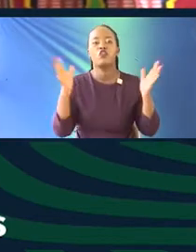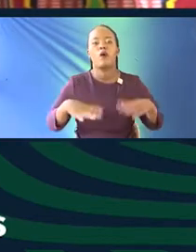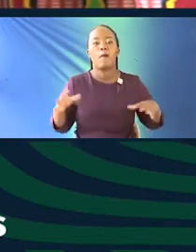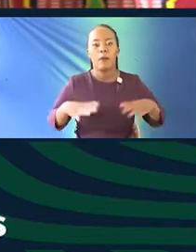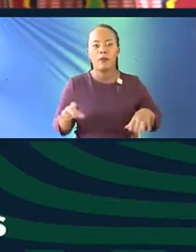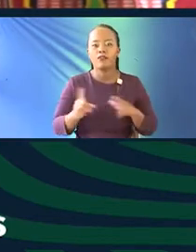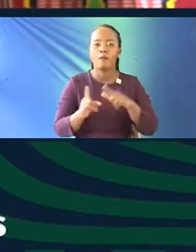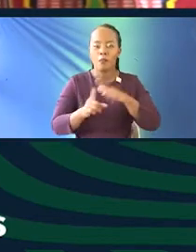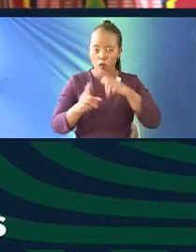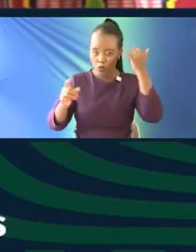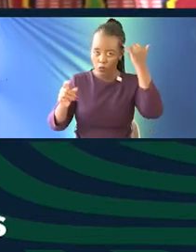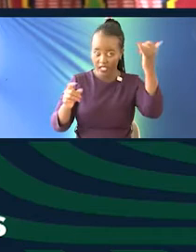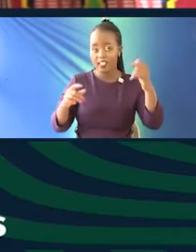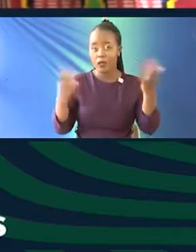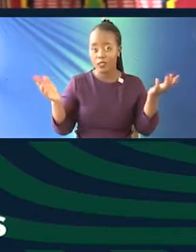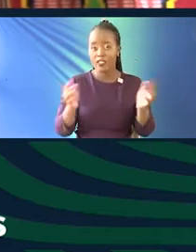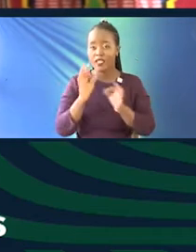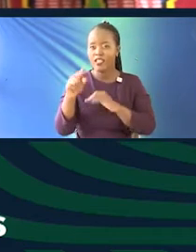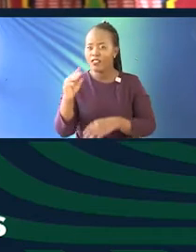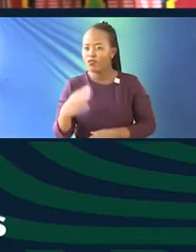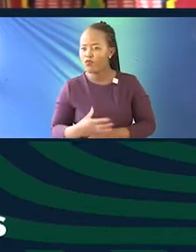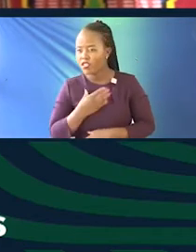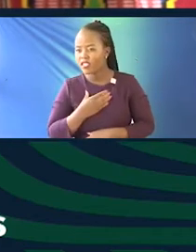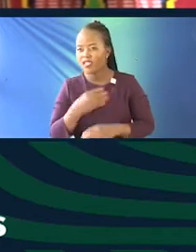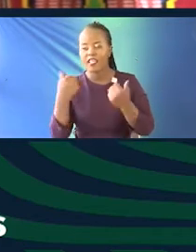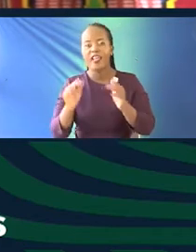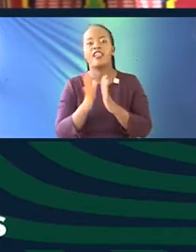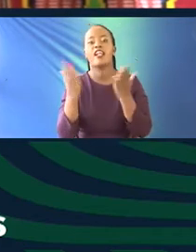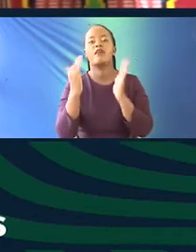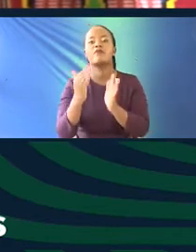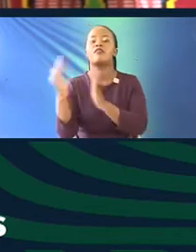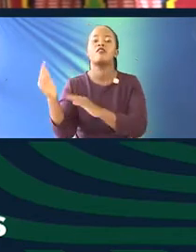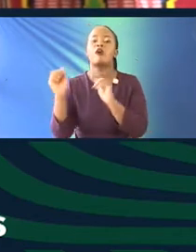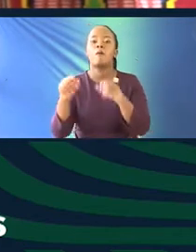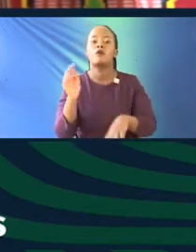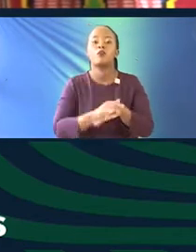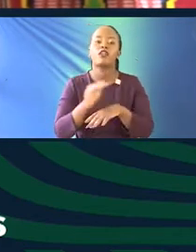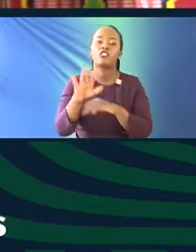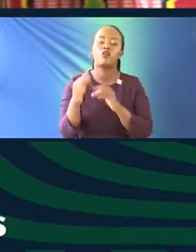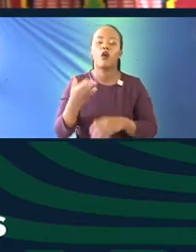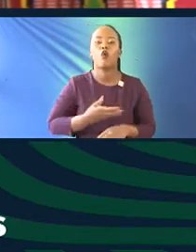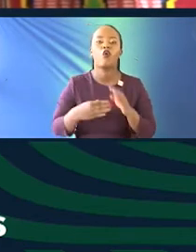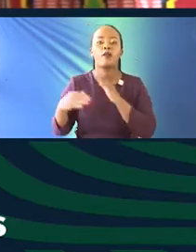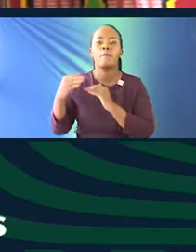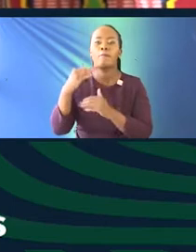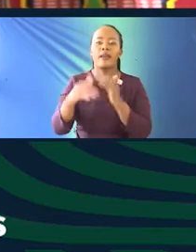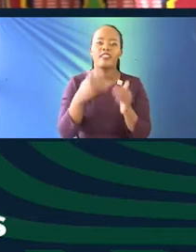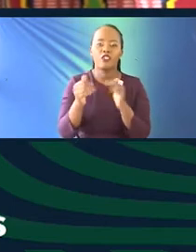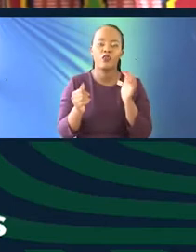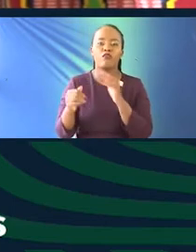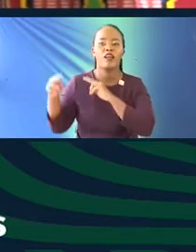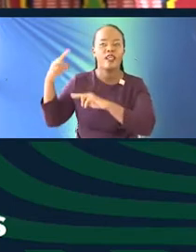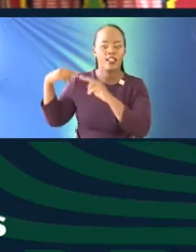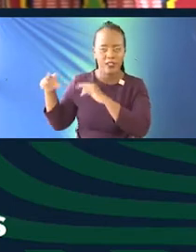And the idea is that you visit any one of those three libraries. You can archive your own material, material related to your family history, to your